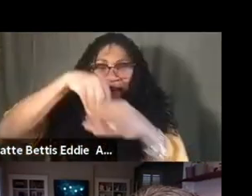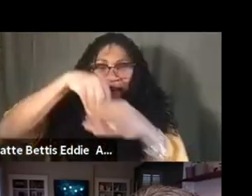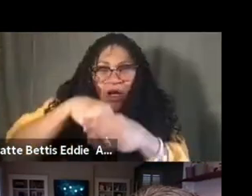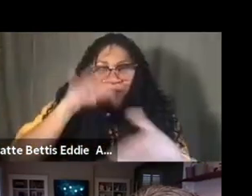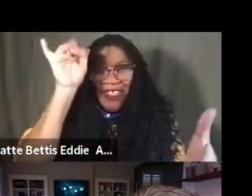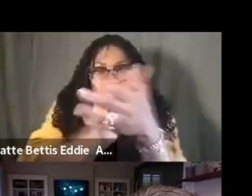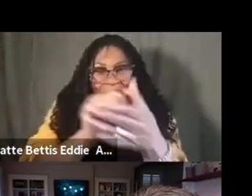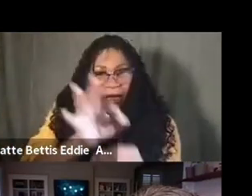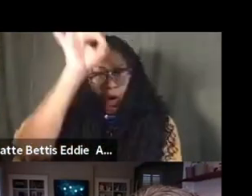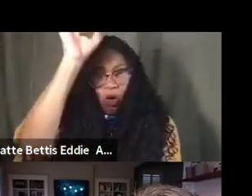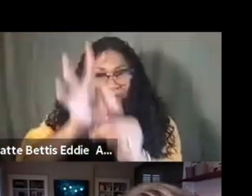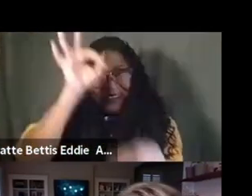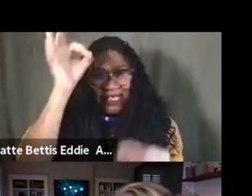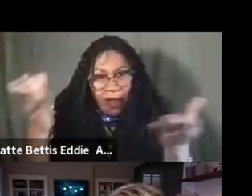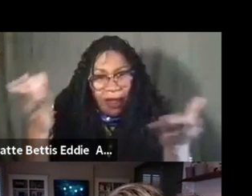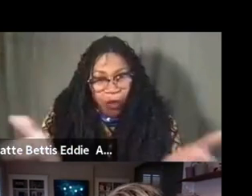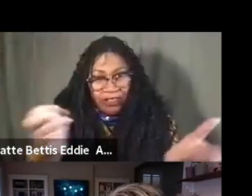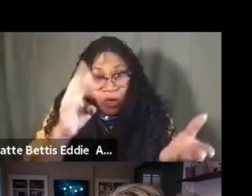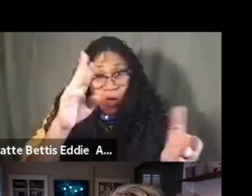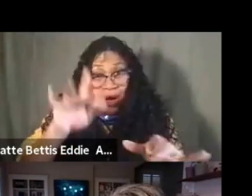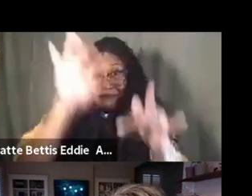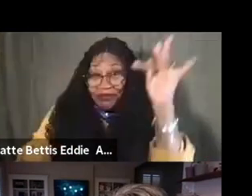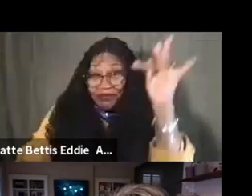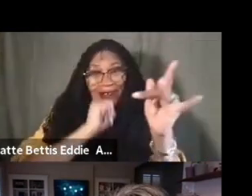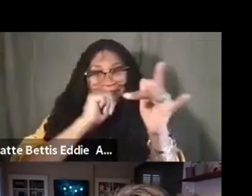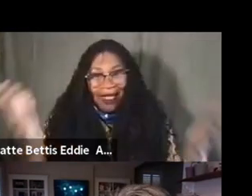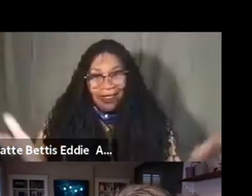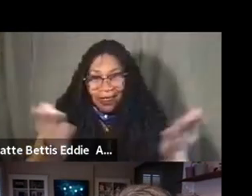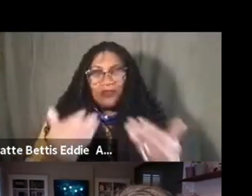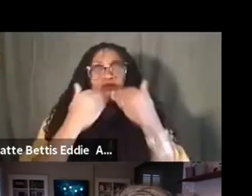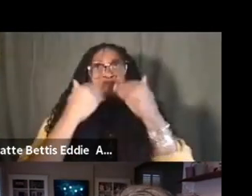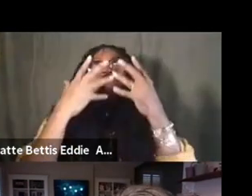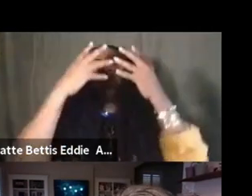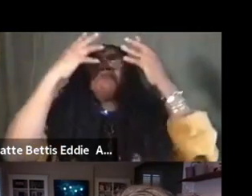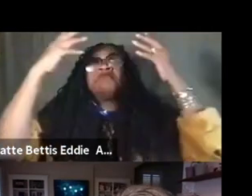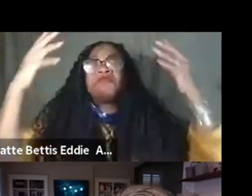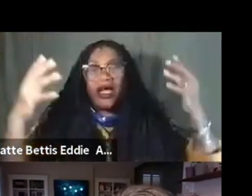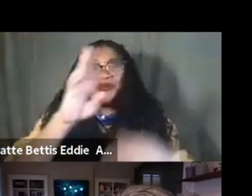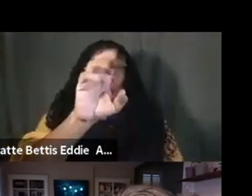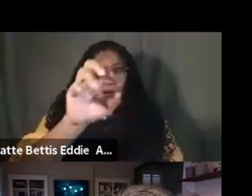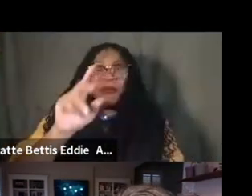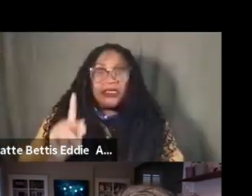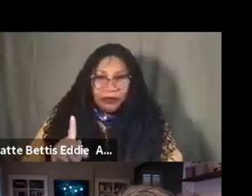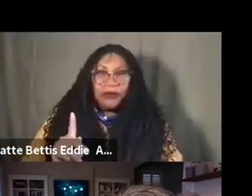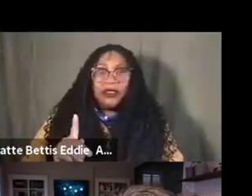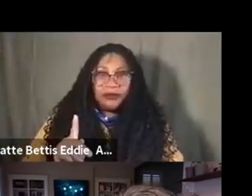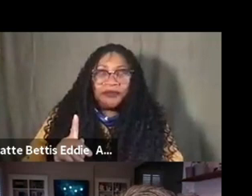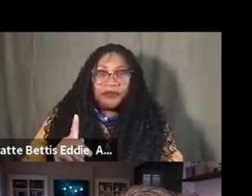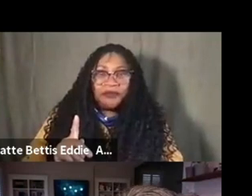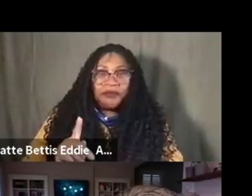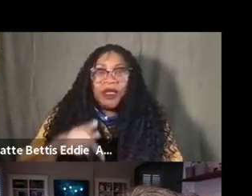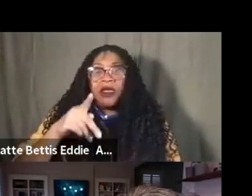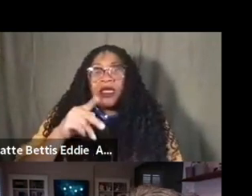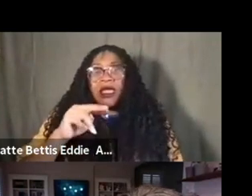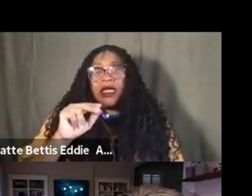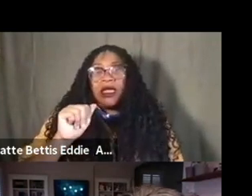that absence? So thank you so much, um, for that. And again, uh, we will return to our, uh, panelists